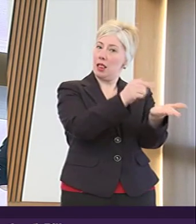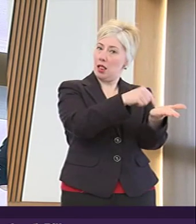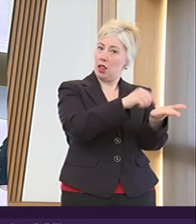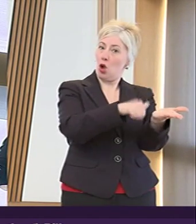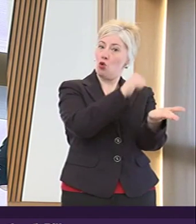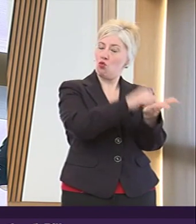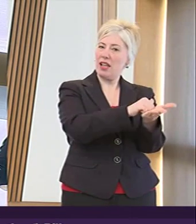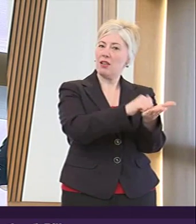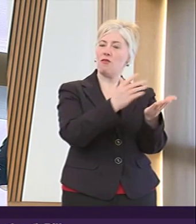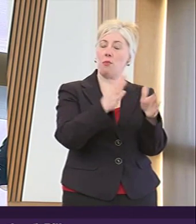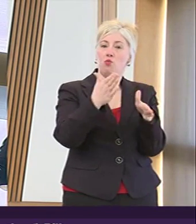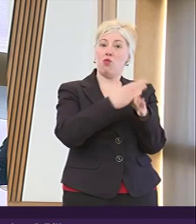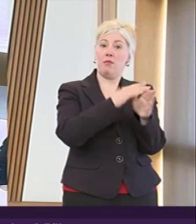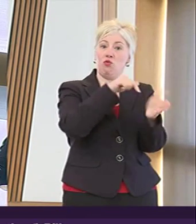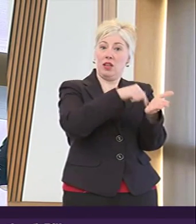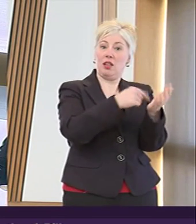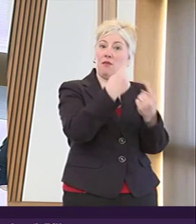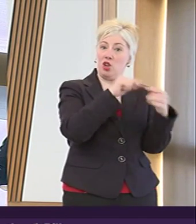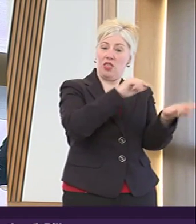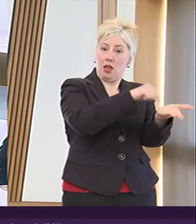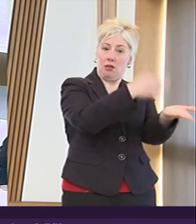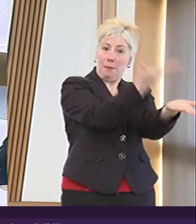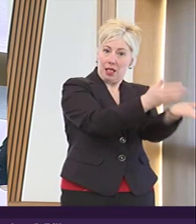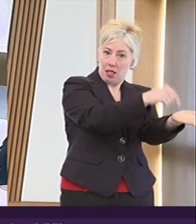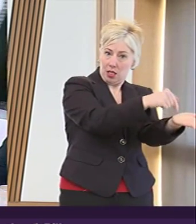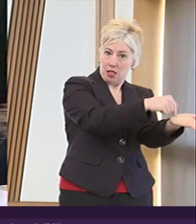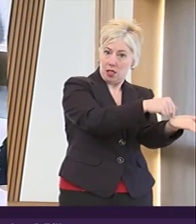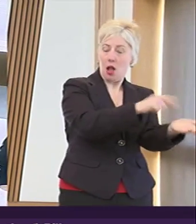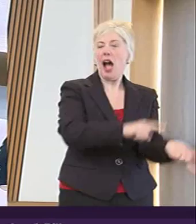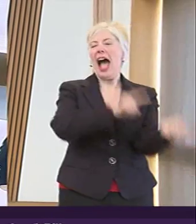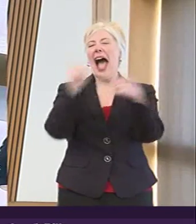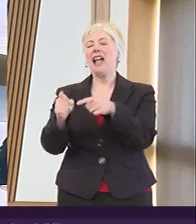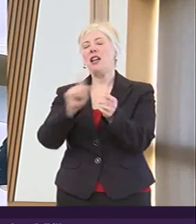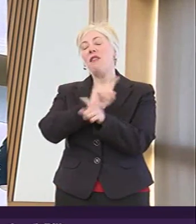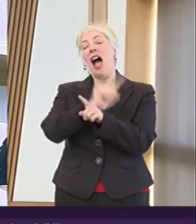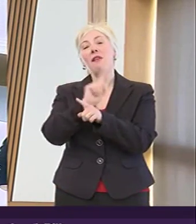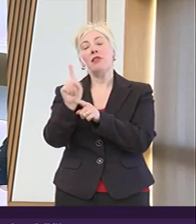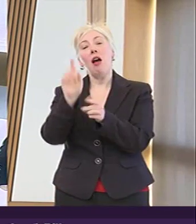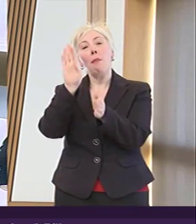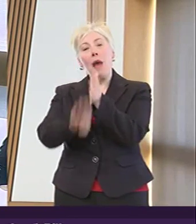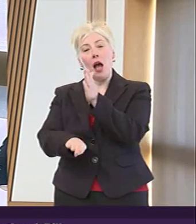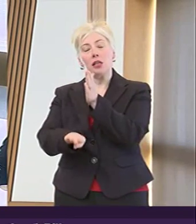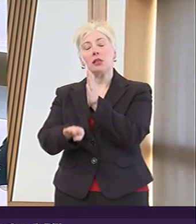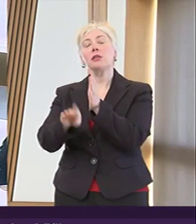primary legislation and delegated powers whether delegated powers are properly drafted